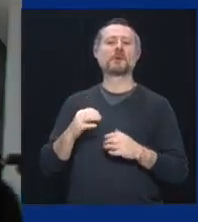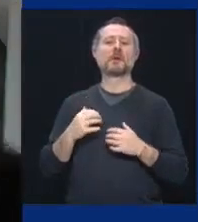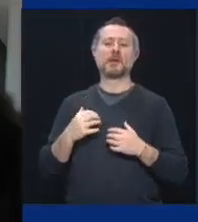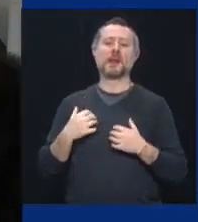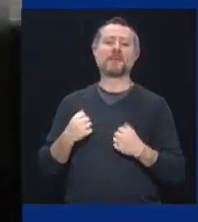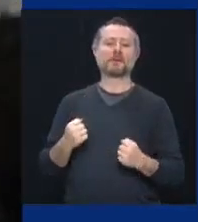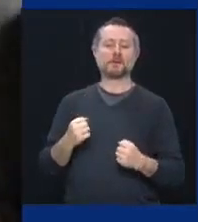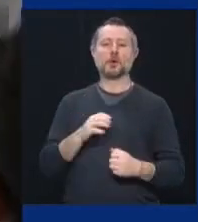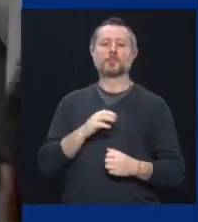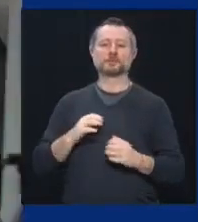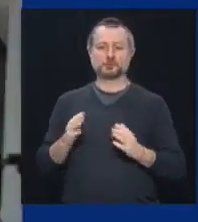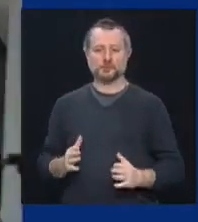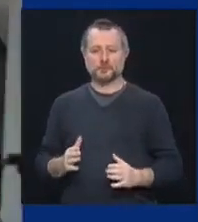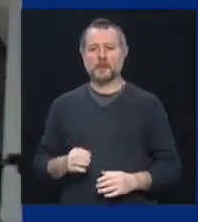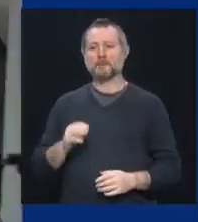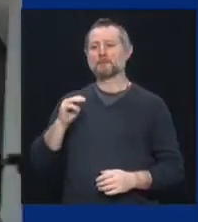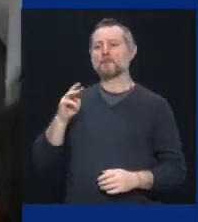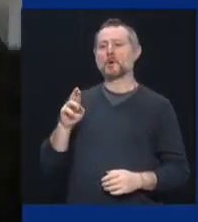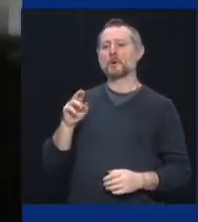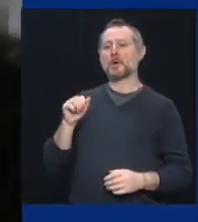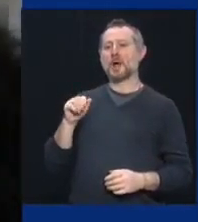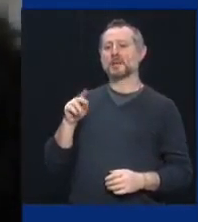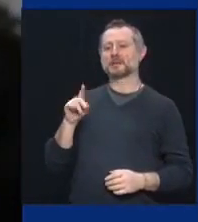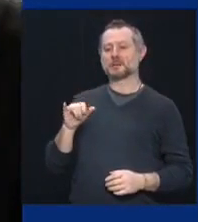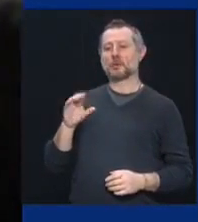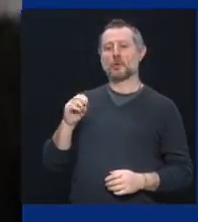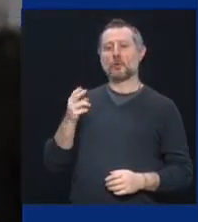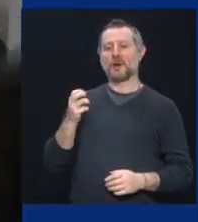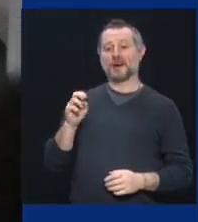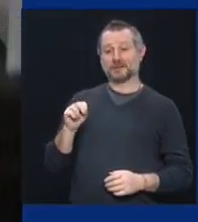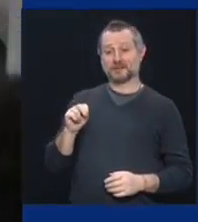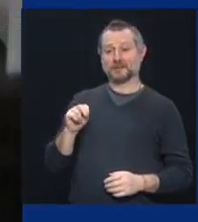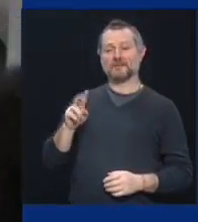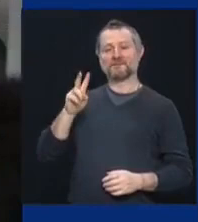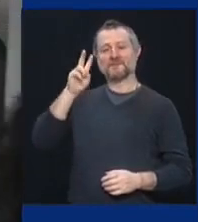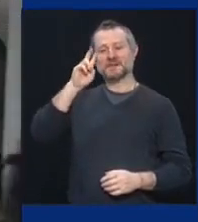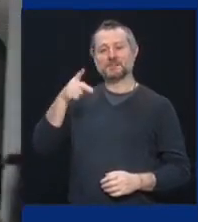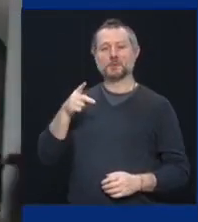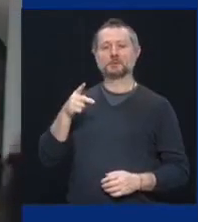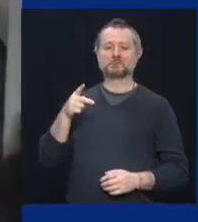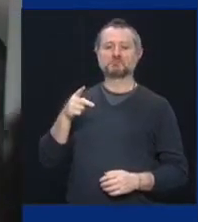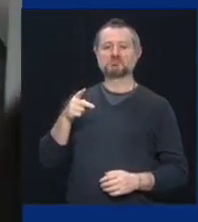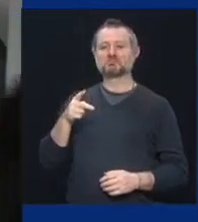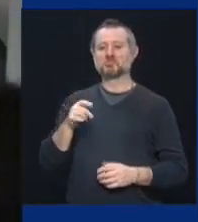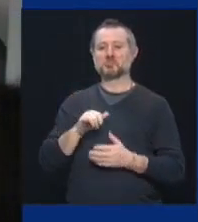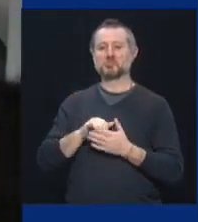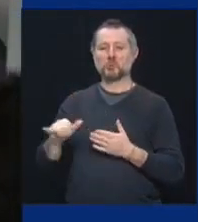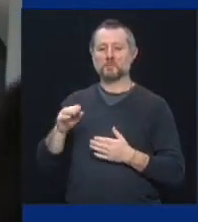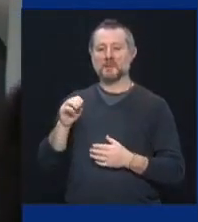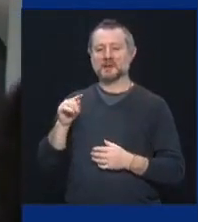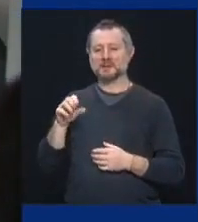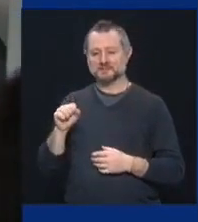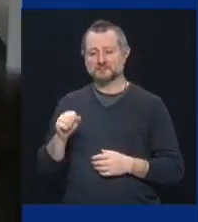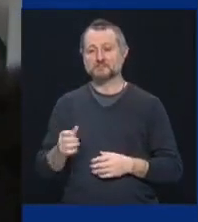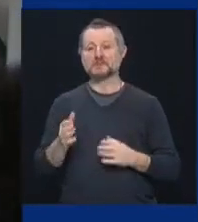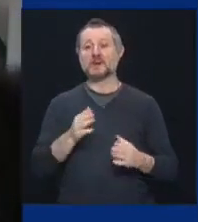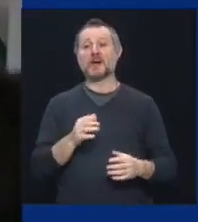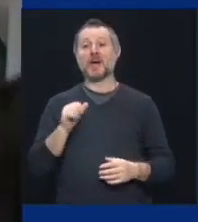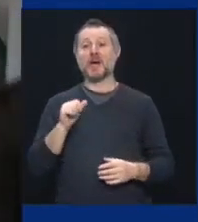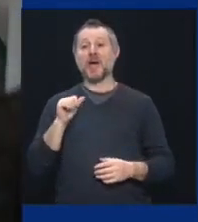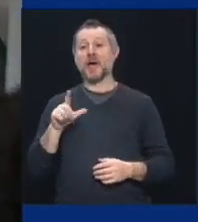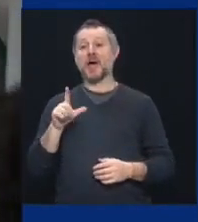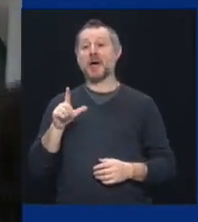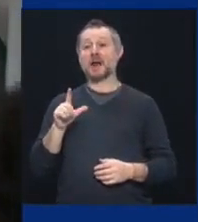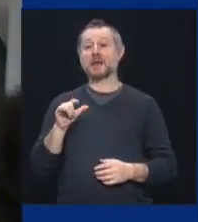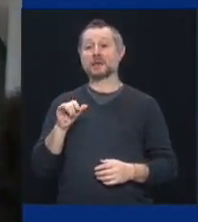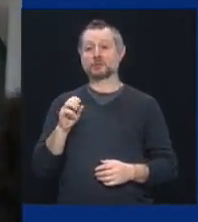Andy Cohen, who is the Vice Chairman of the New York Mets. Al Leiter, pleasure to be with Al. Big fan of